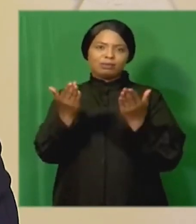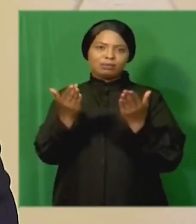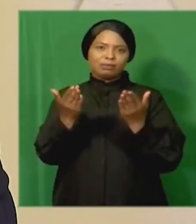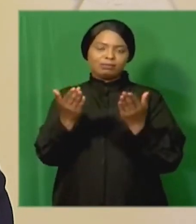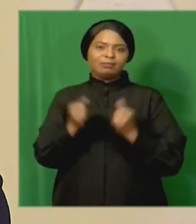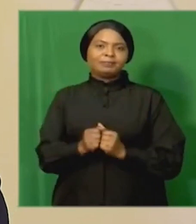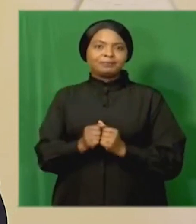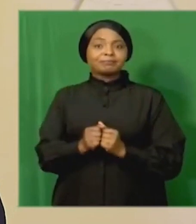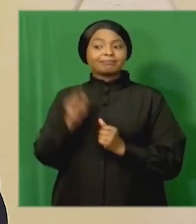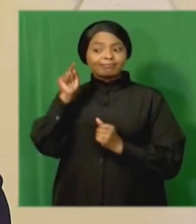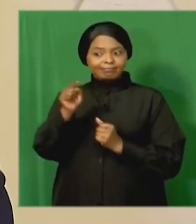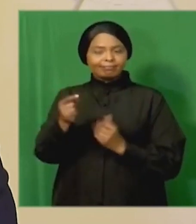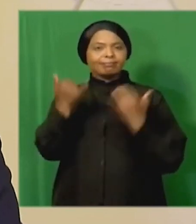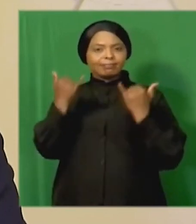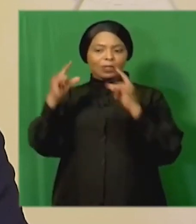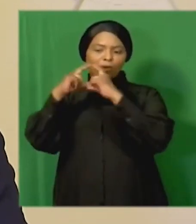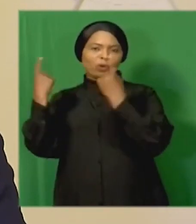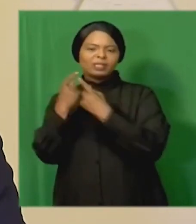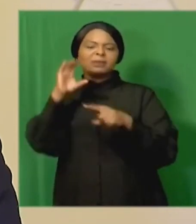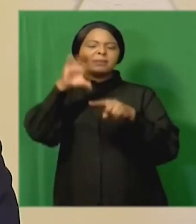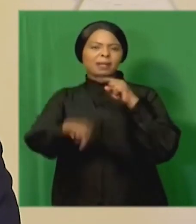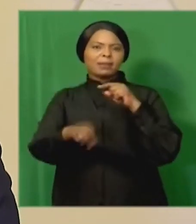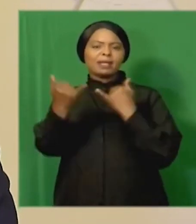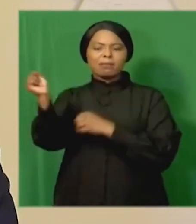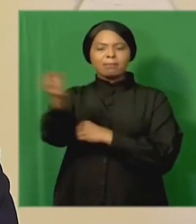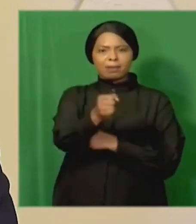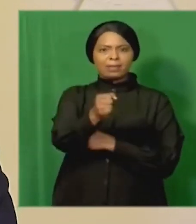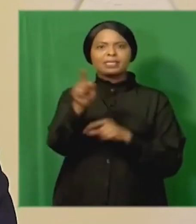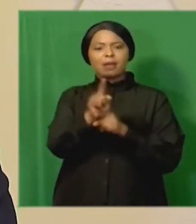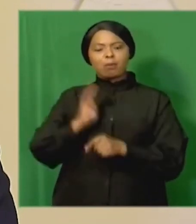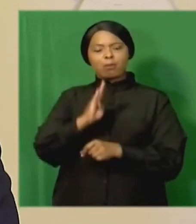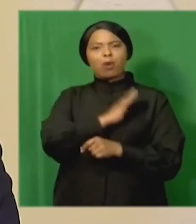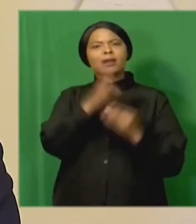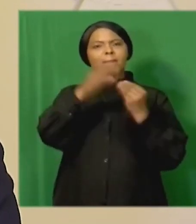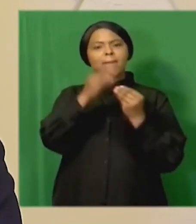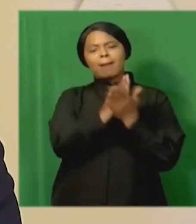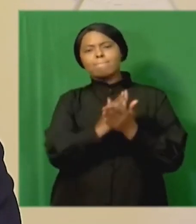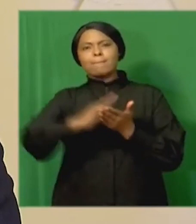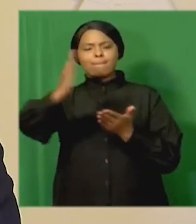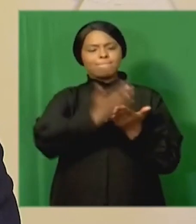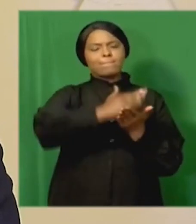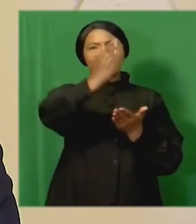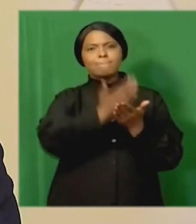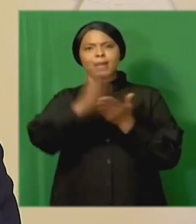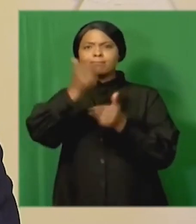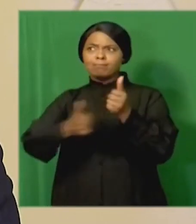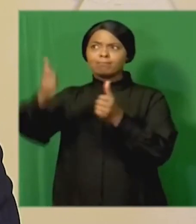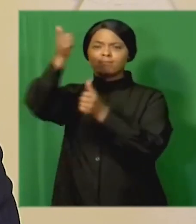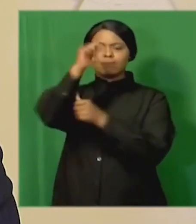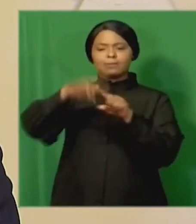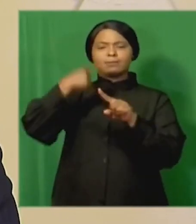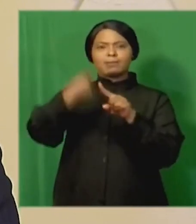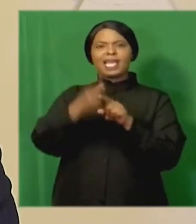the commission found that the appointment and removal of board members and senior executives in state